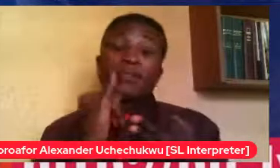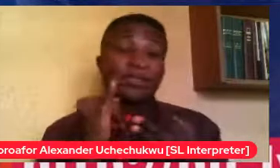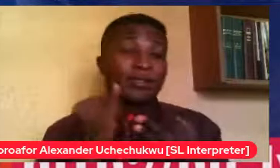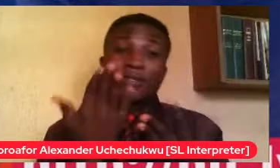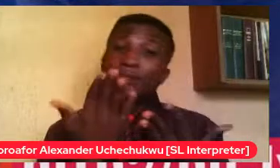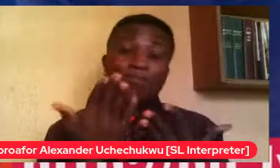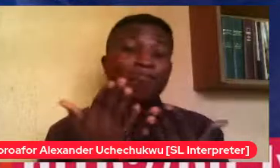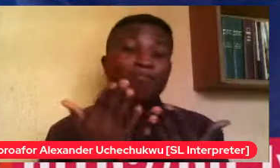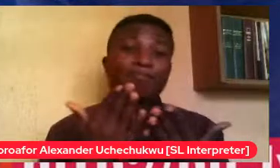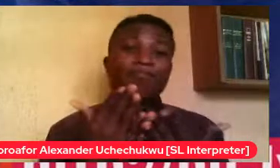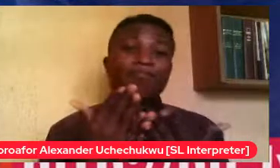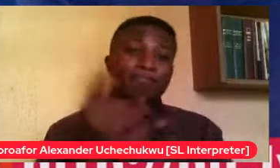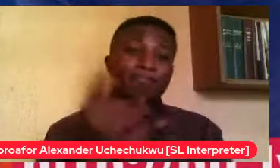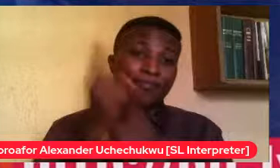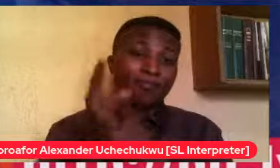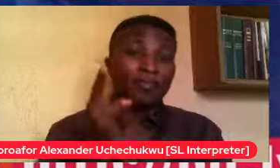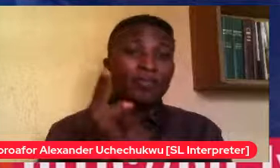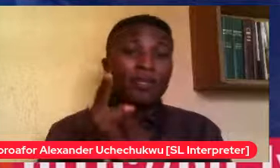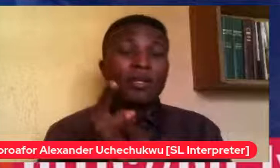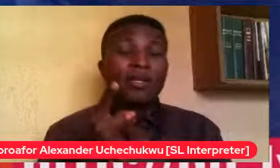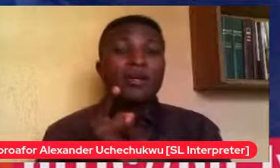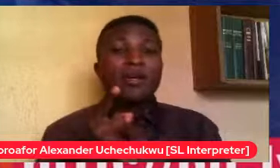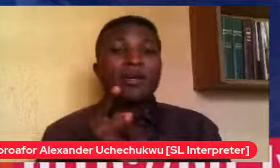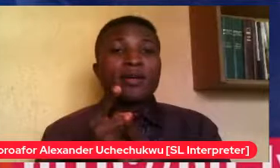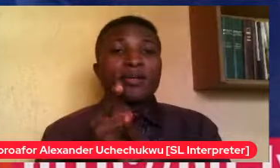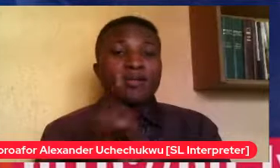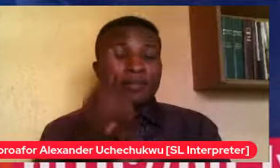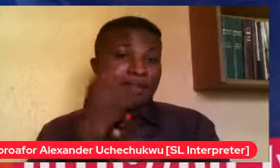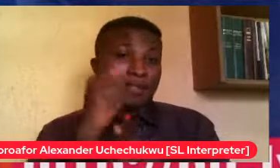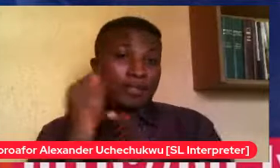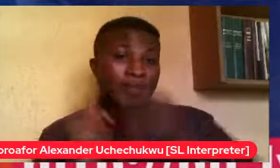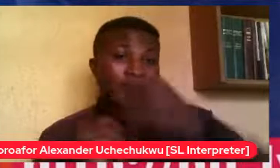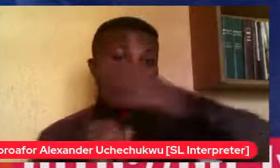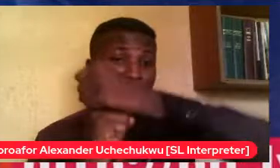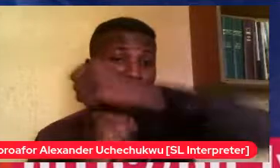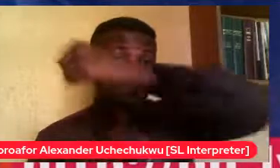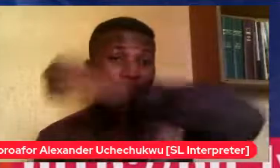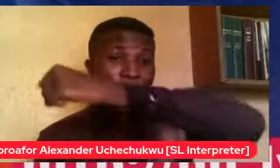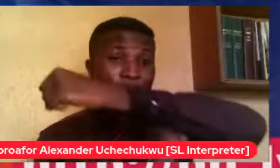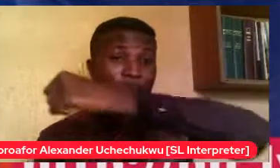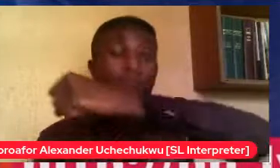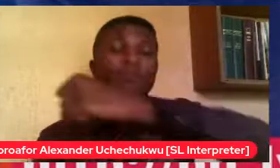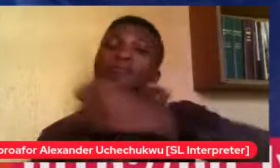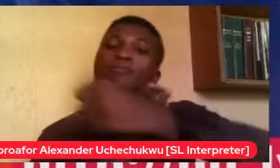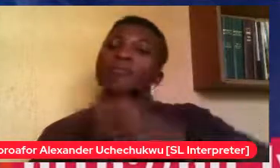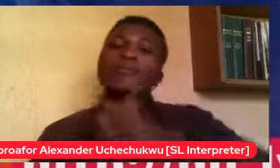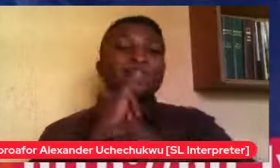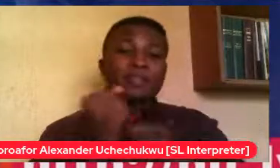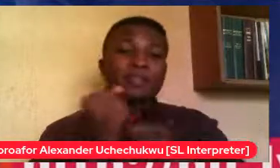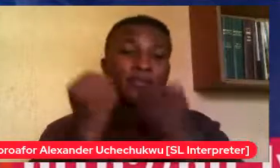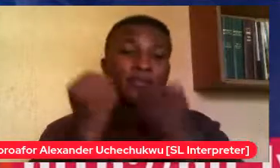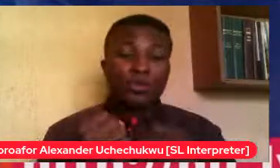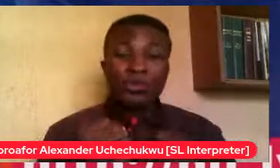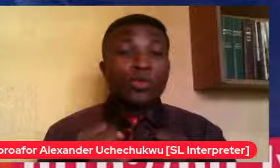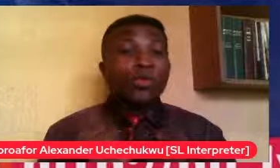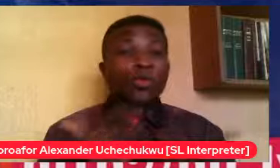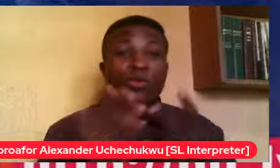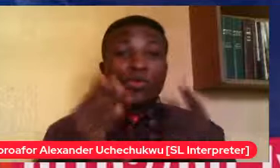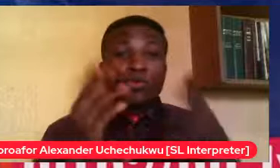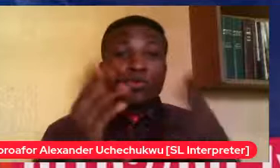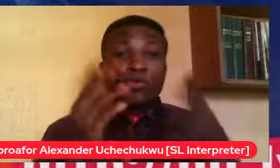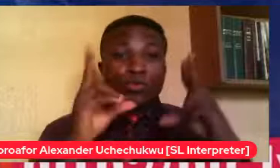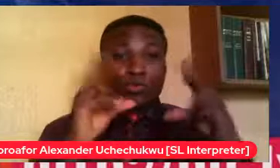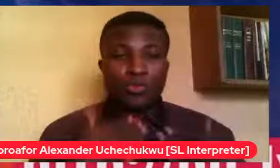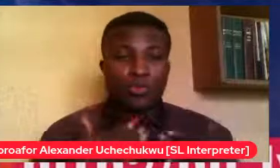disabled or you are just normal. For me, every human is normal. It's just that some of us are more normal than others. But